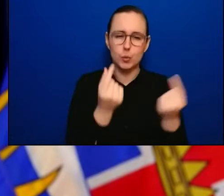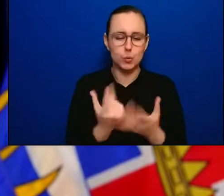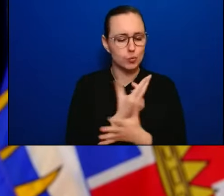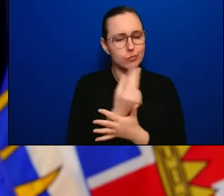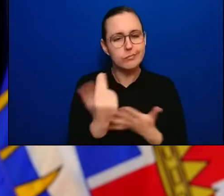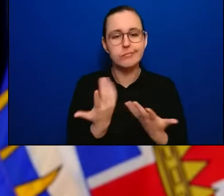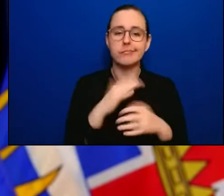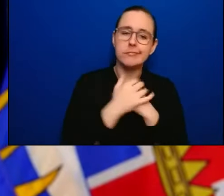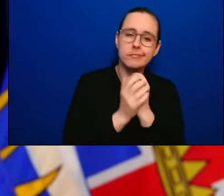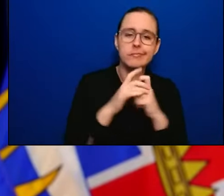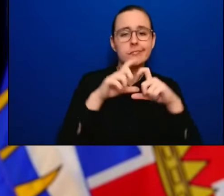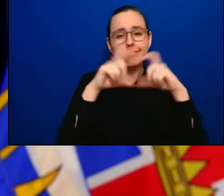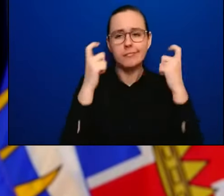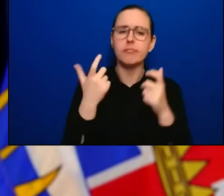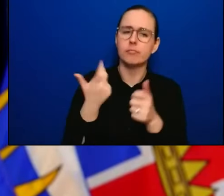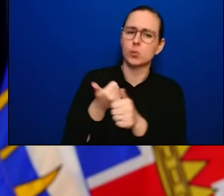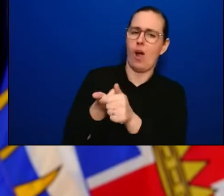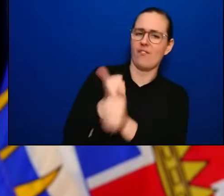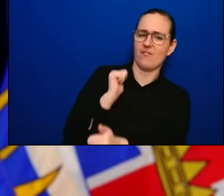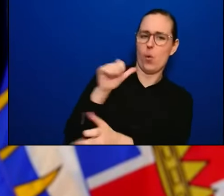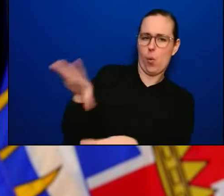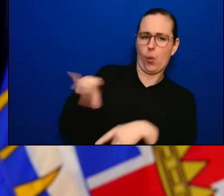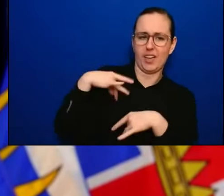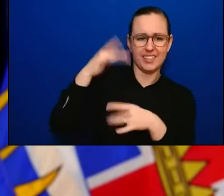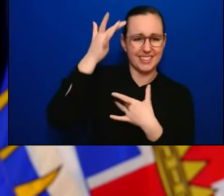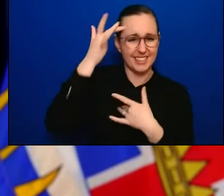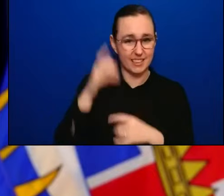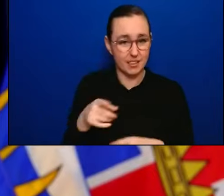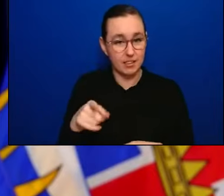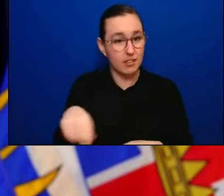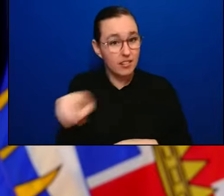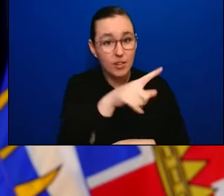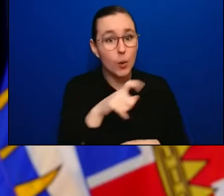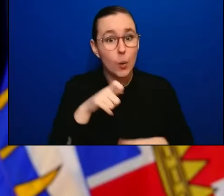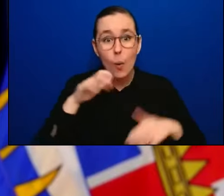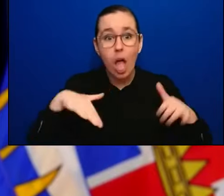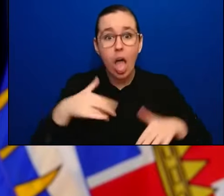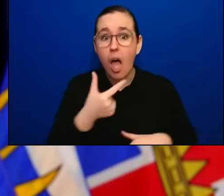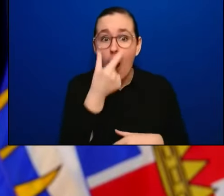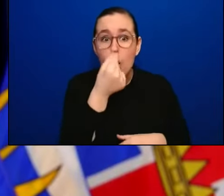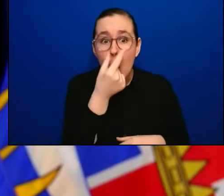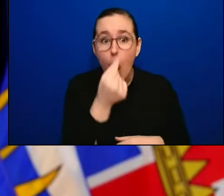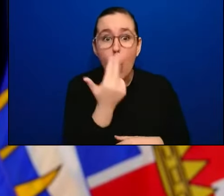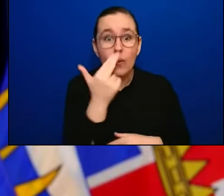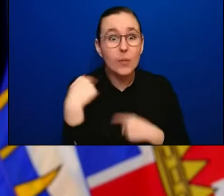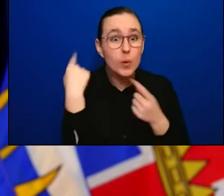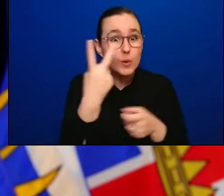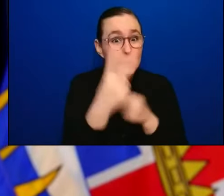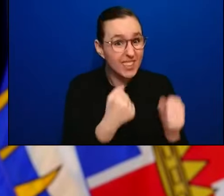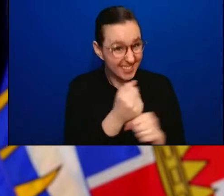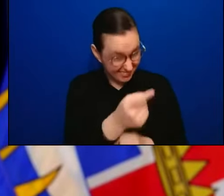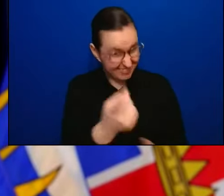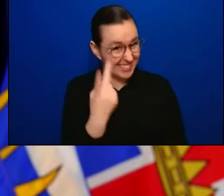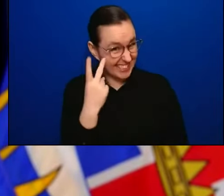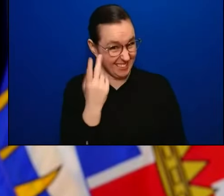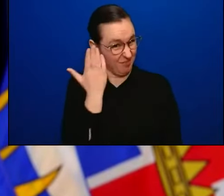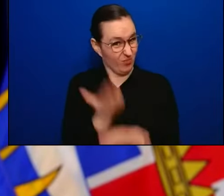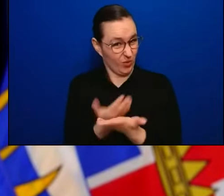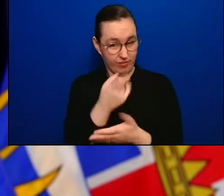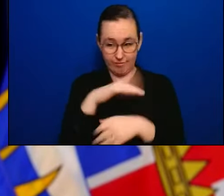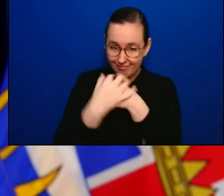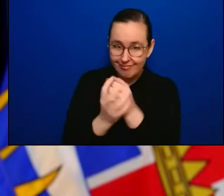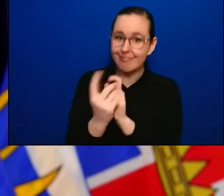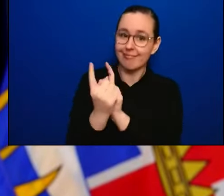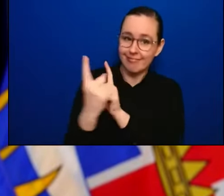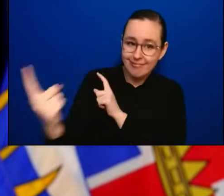not had a cold or influenza for the last two years. We've seen that. We have to take those all into